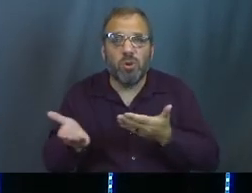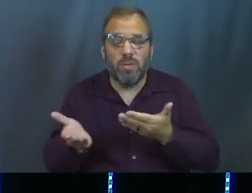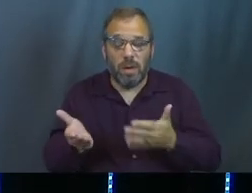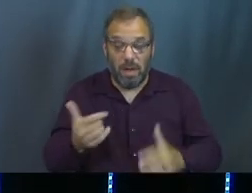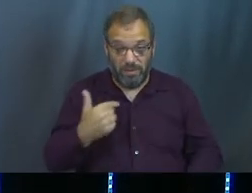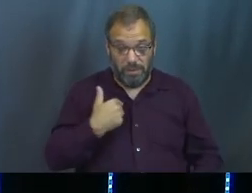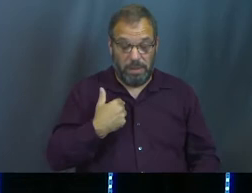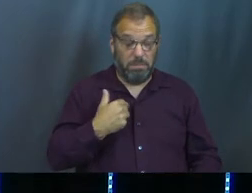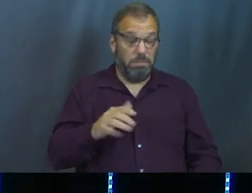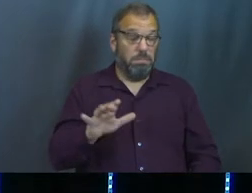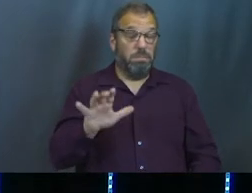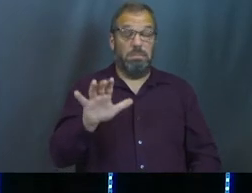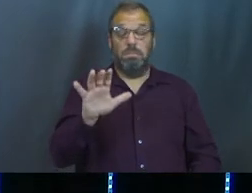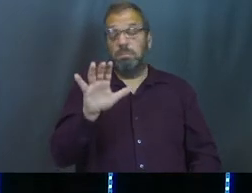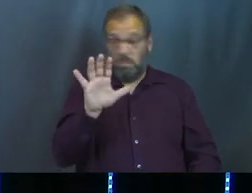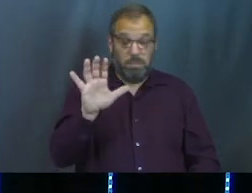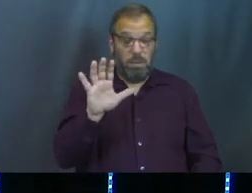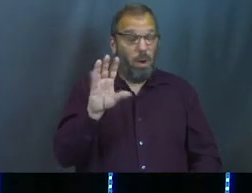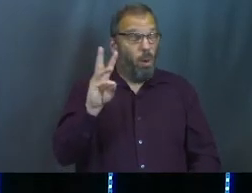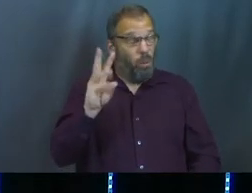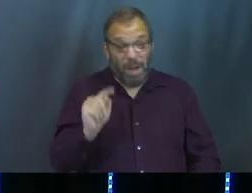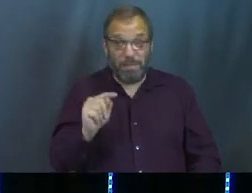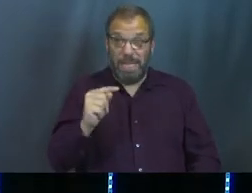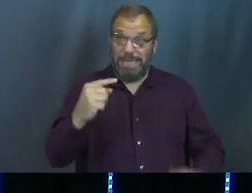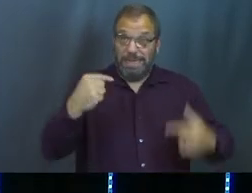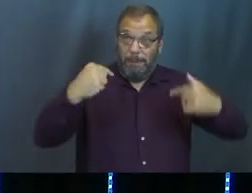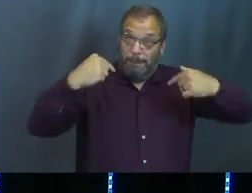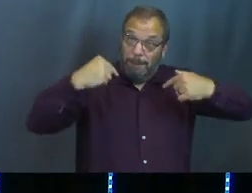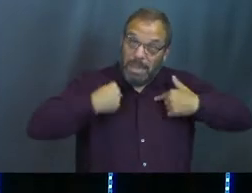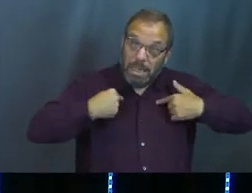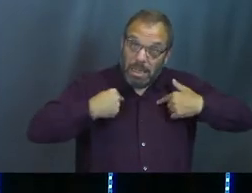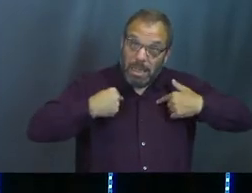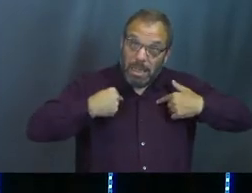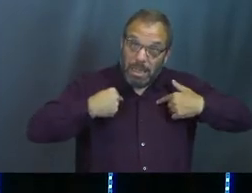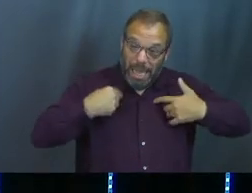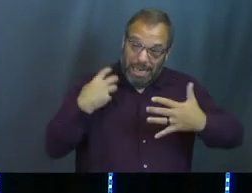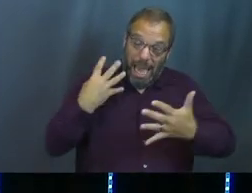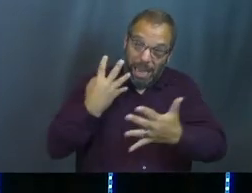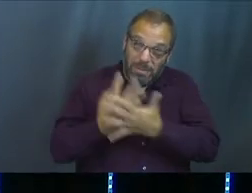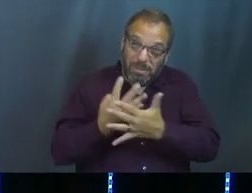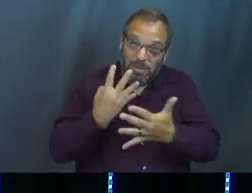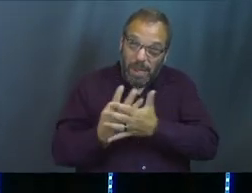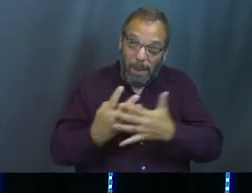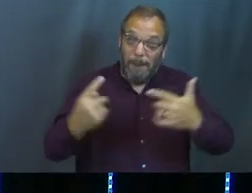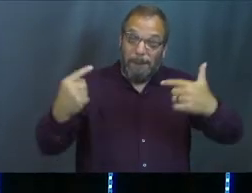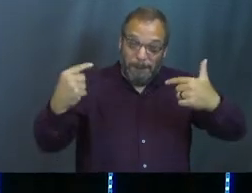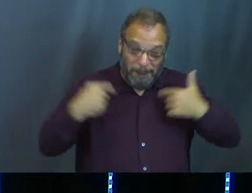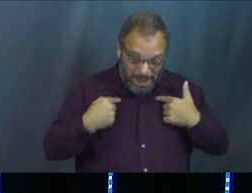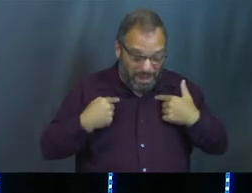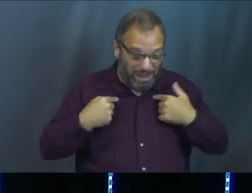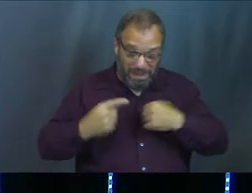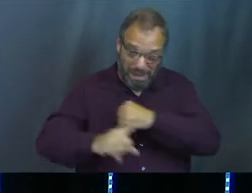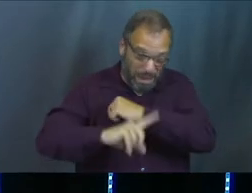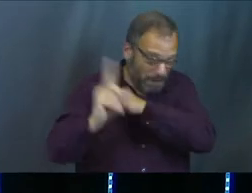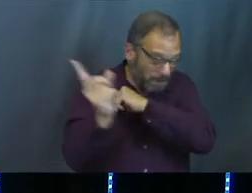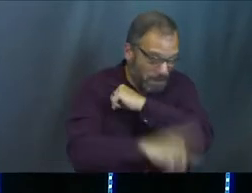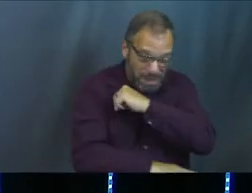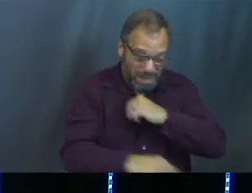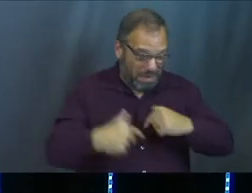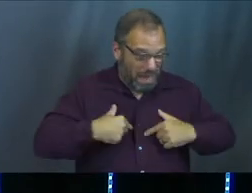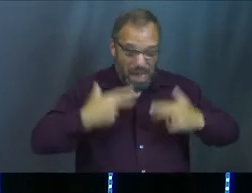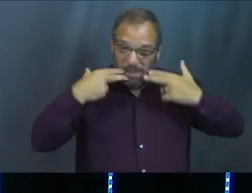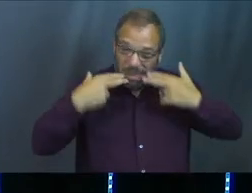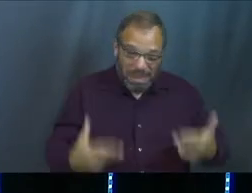blows my mind, right? Like, if it's me, and I'm like, I'm sentenced to prison, and I'm